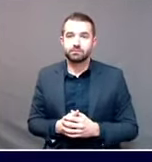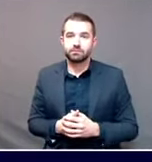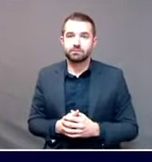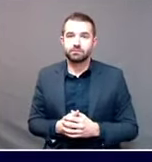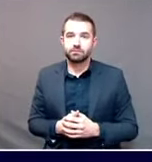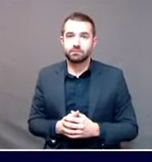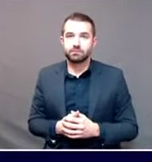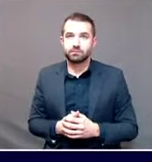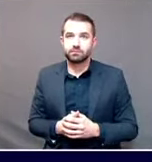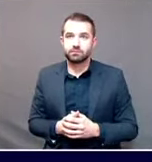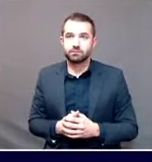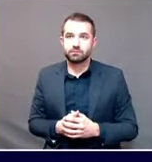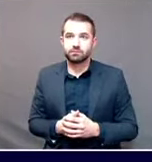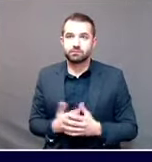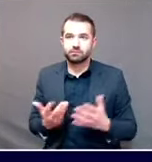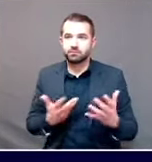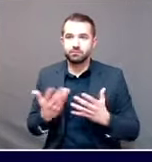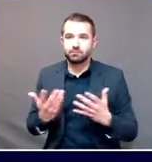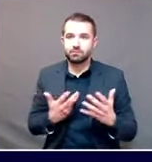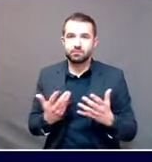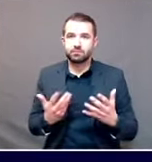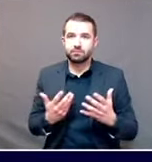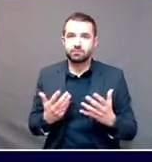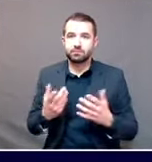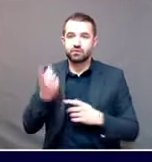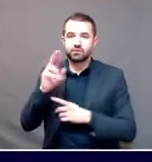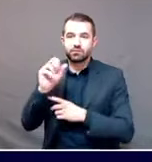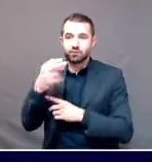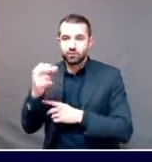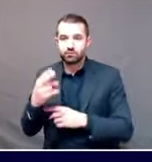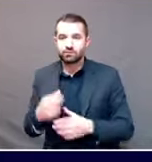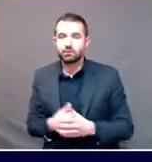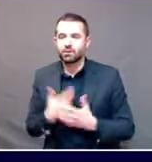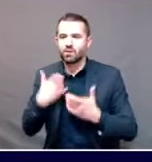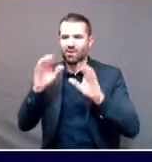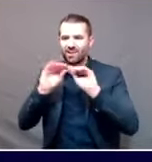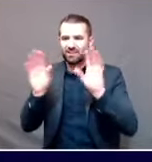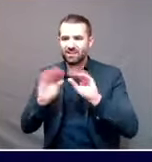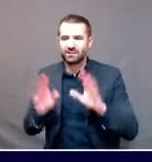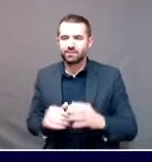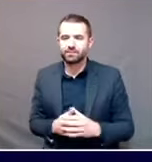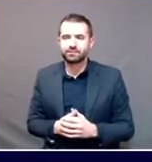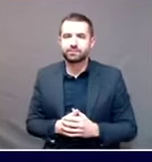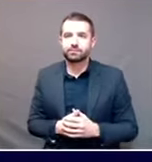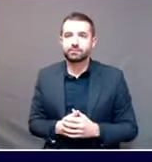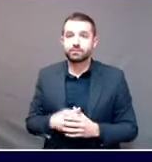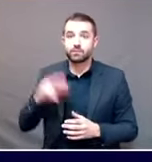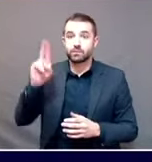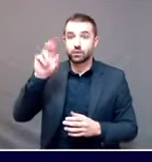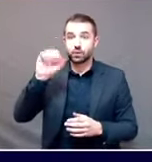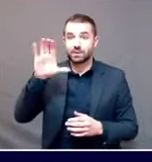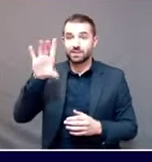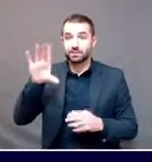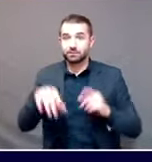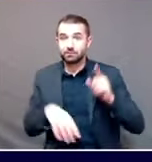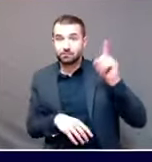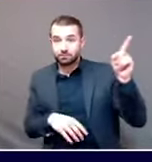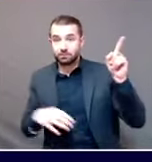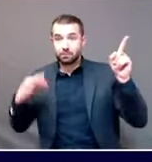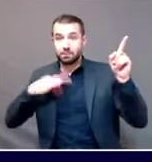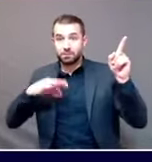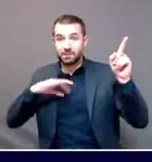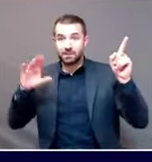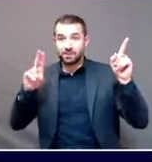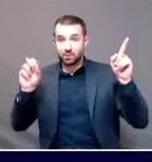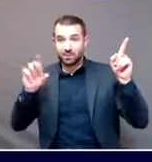Amy, I wanted to just clarify one important point. According to the U.S. CDC and Maine CDC, the reasons